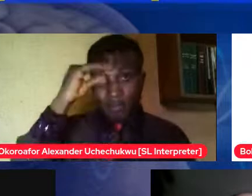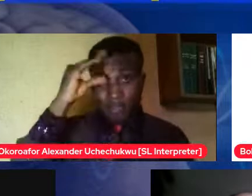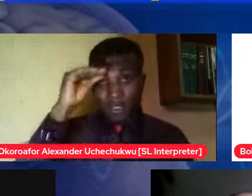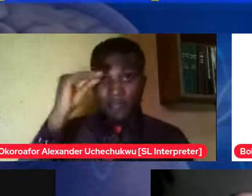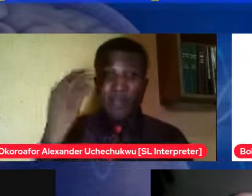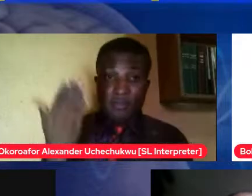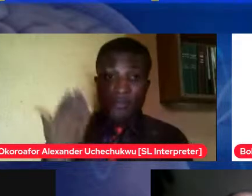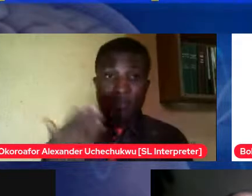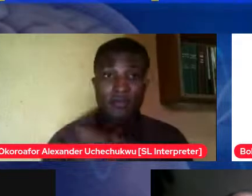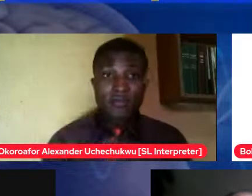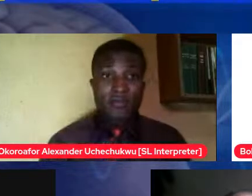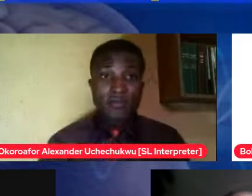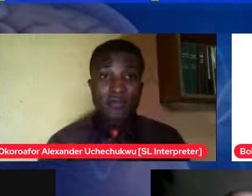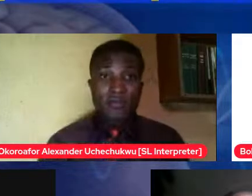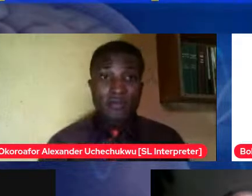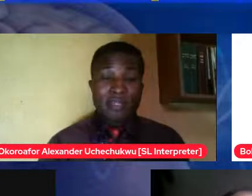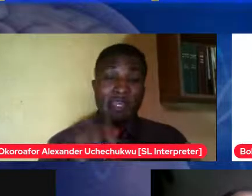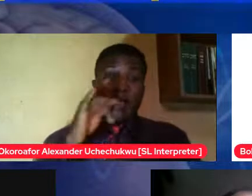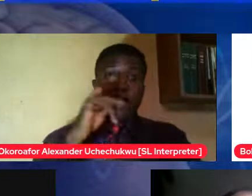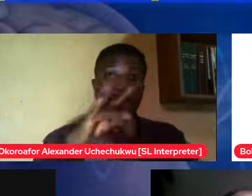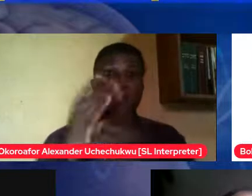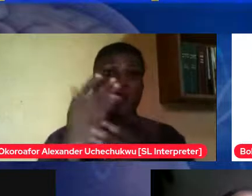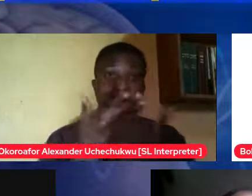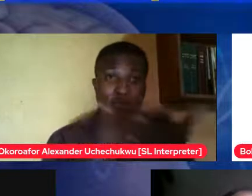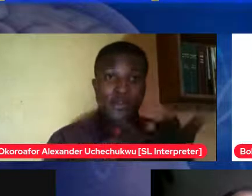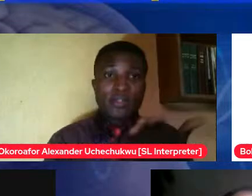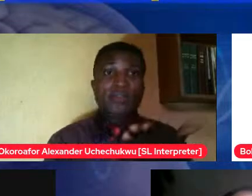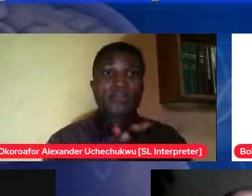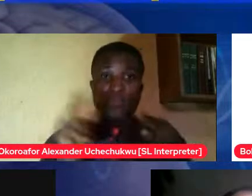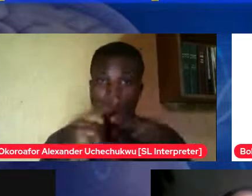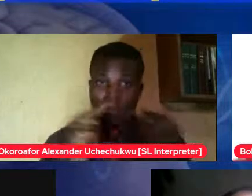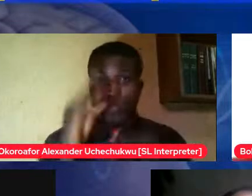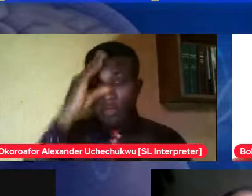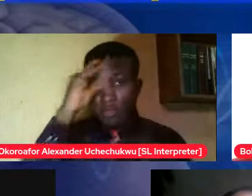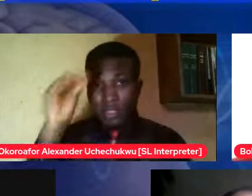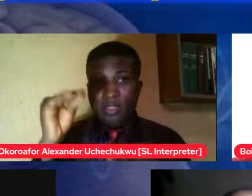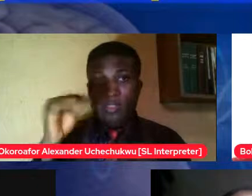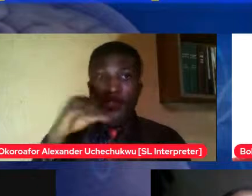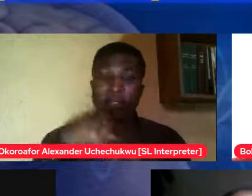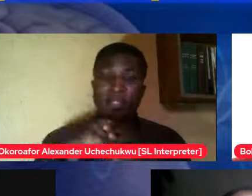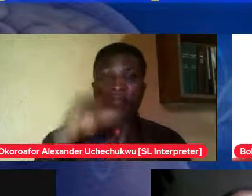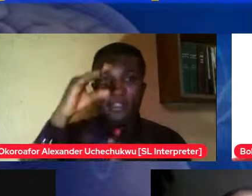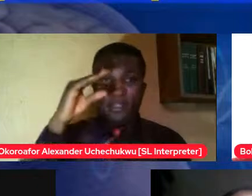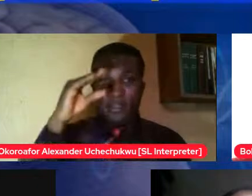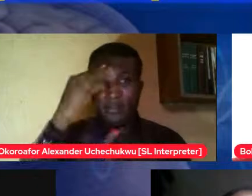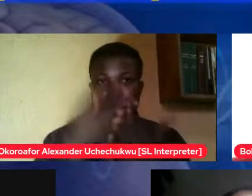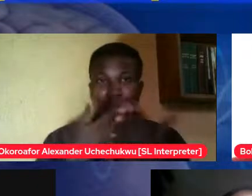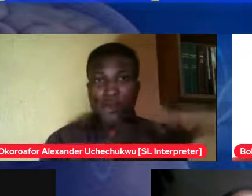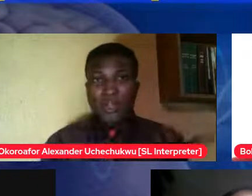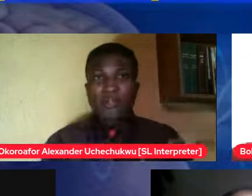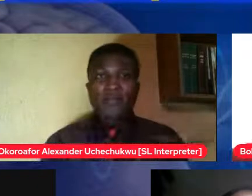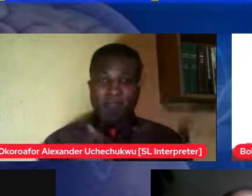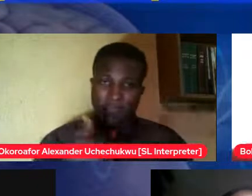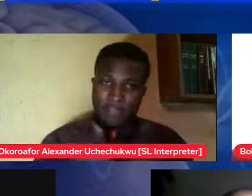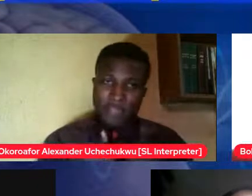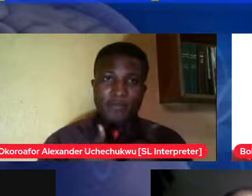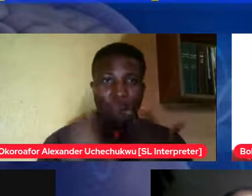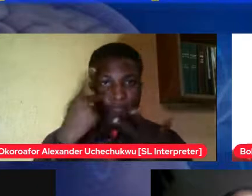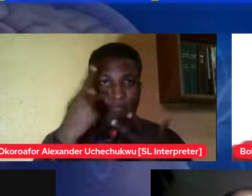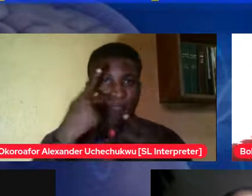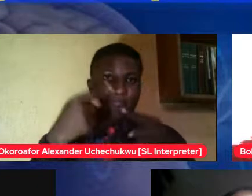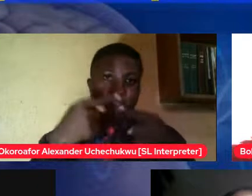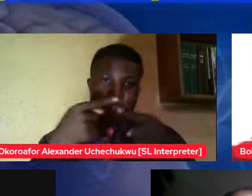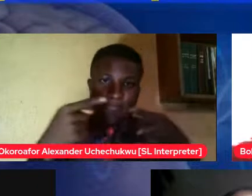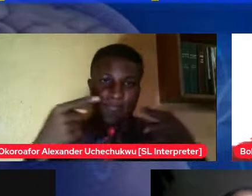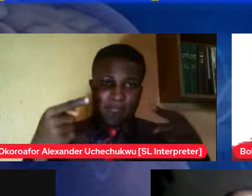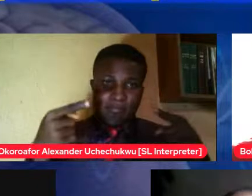even in the mornings not teenagers normal men most of them are aroused in the mornings but it doesn't necessarily mean they are